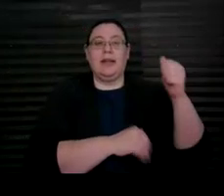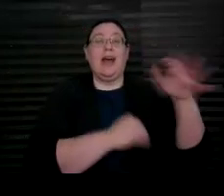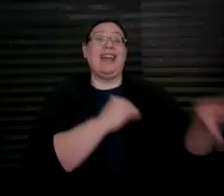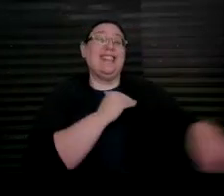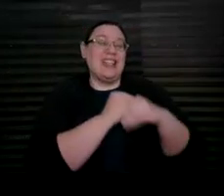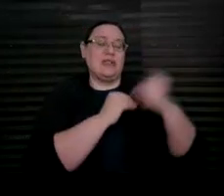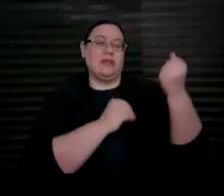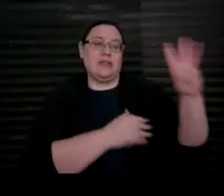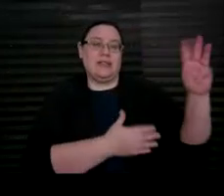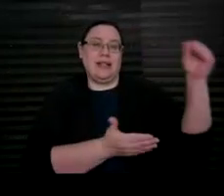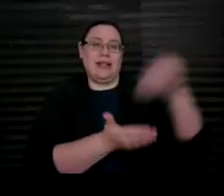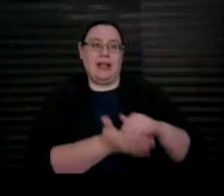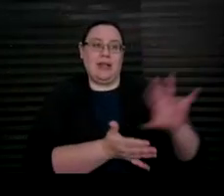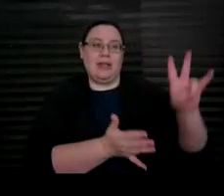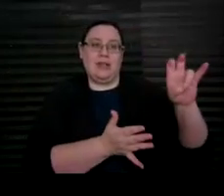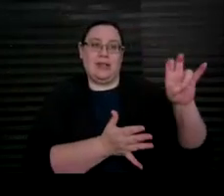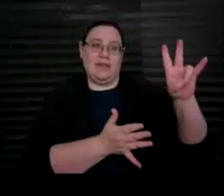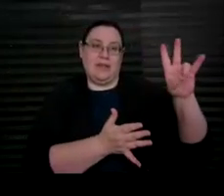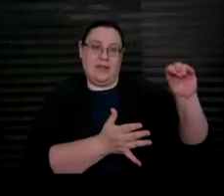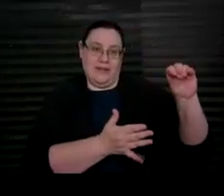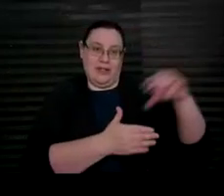,770.